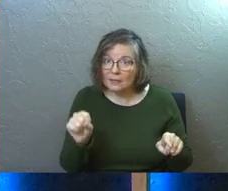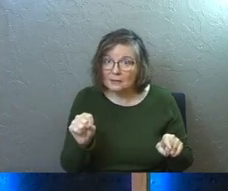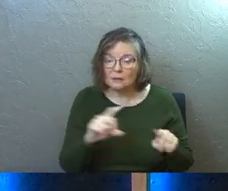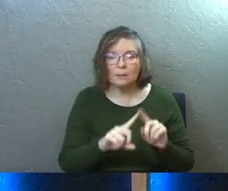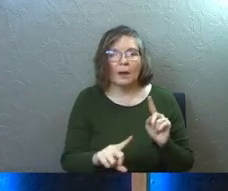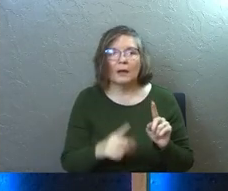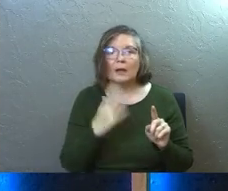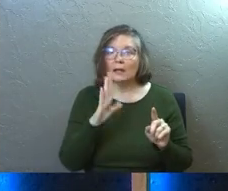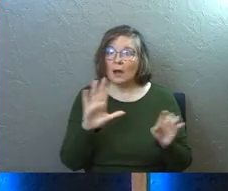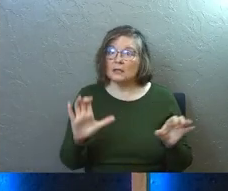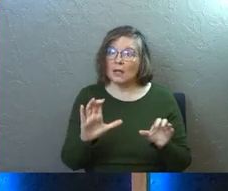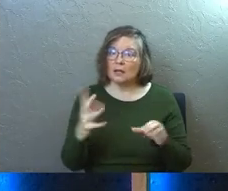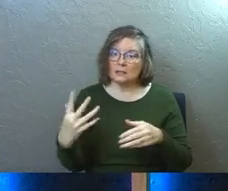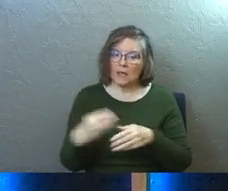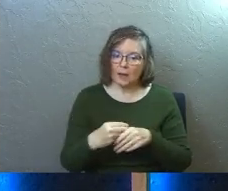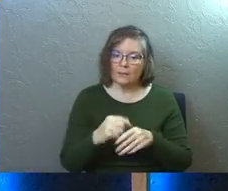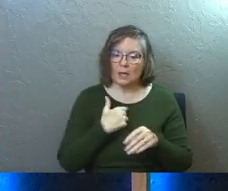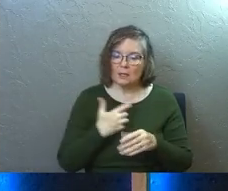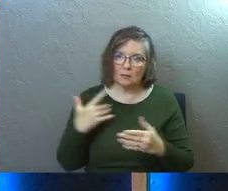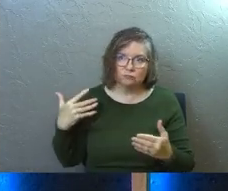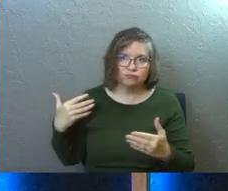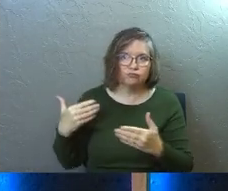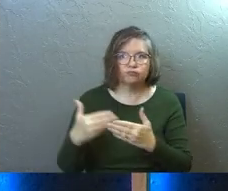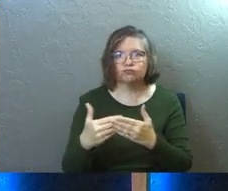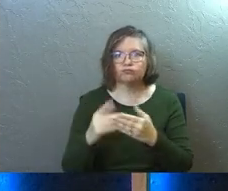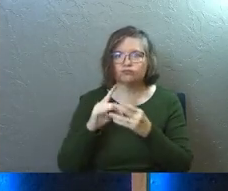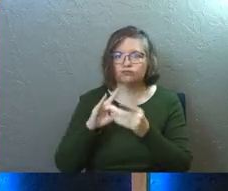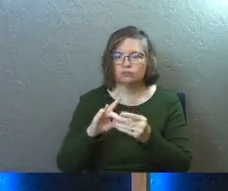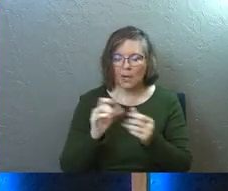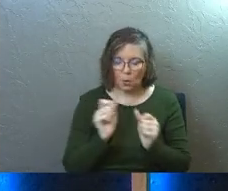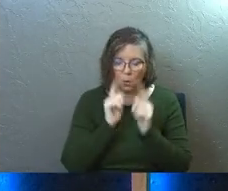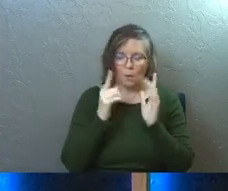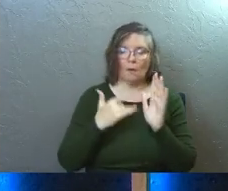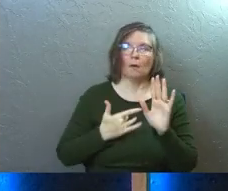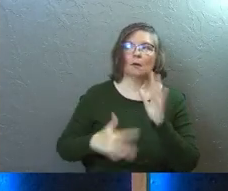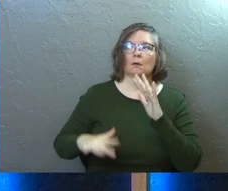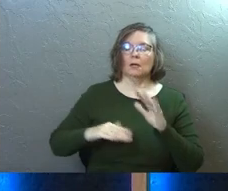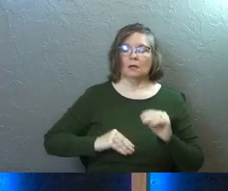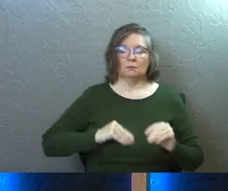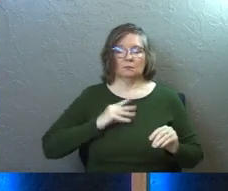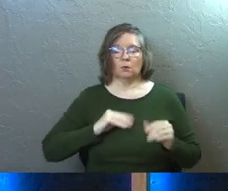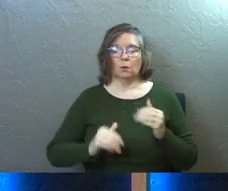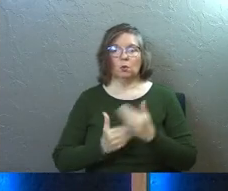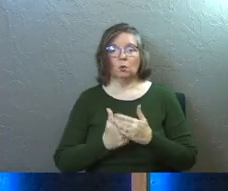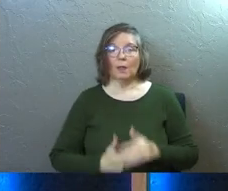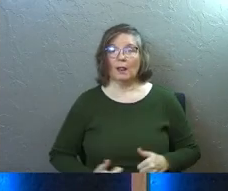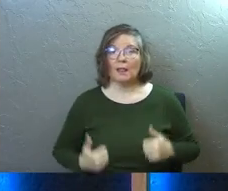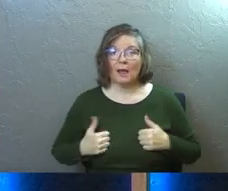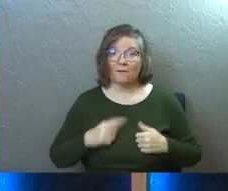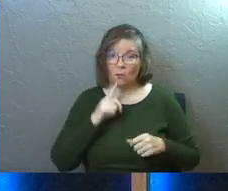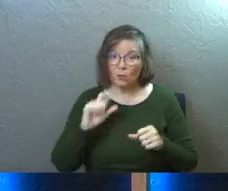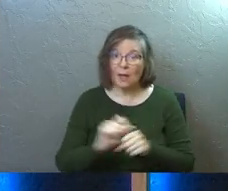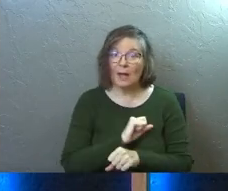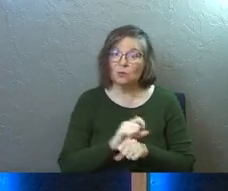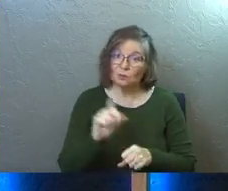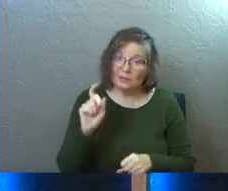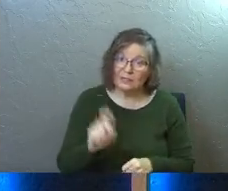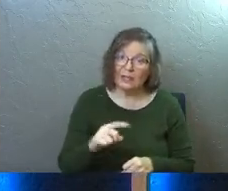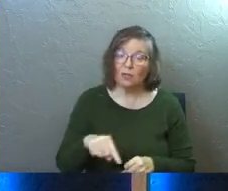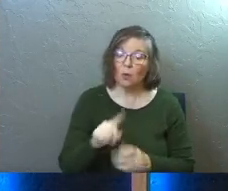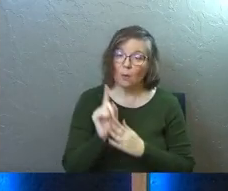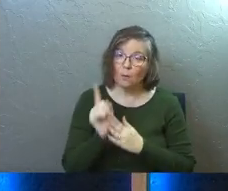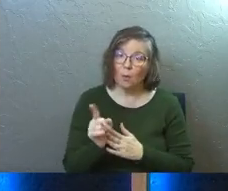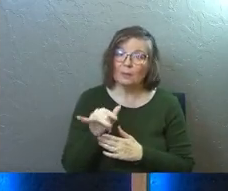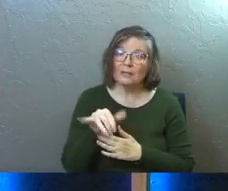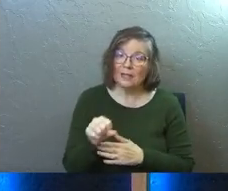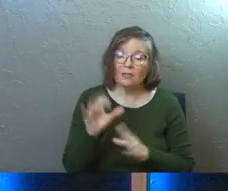Like God does come and he does draw near and he does wake us up and he fills us with new life. And we absolutely need those